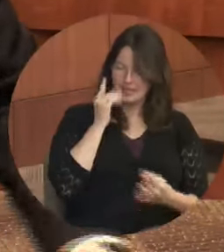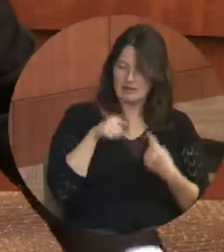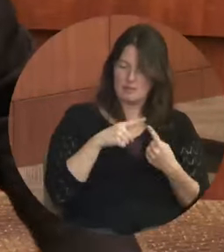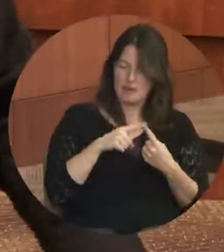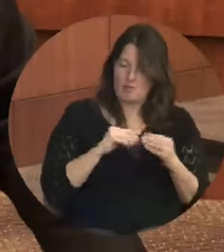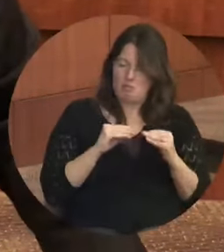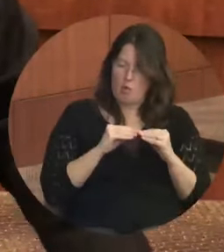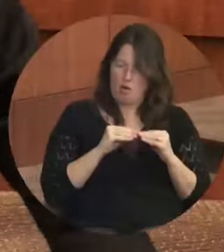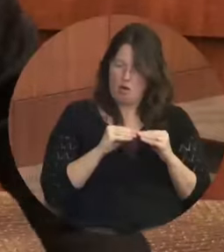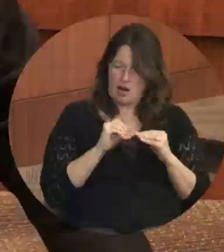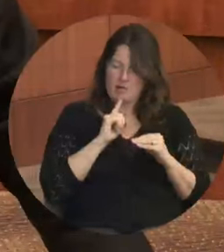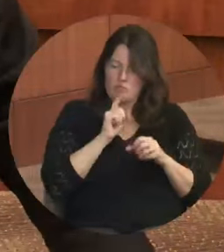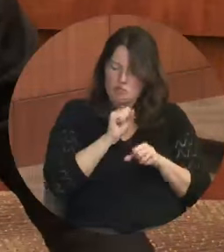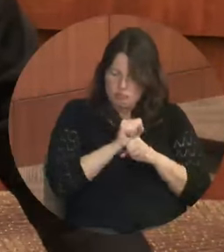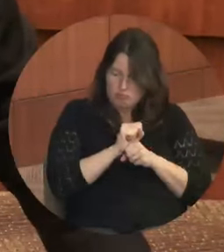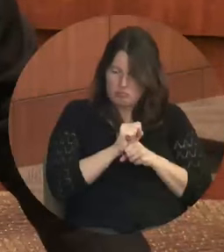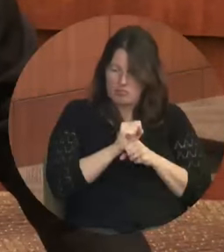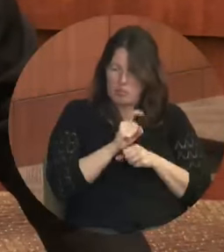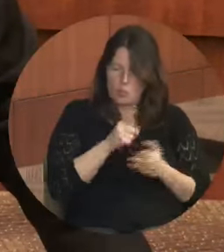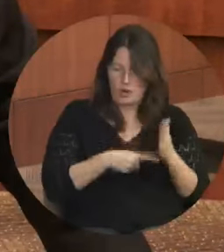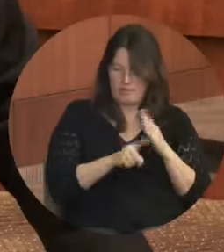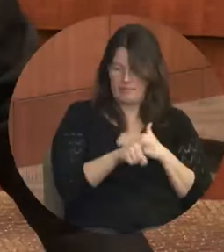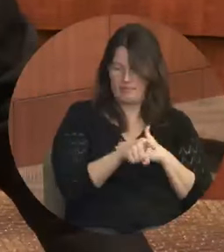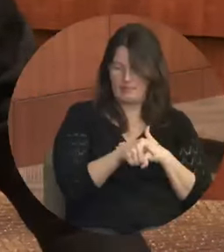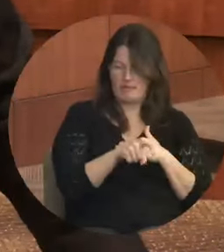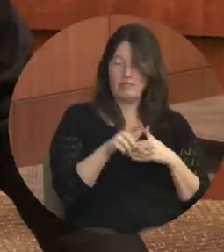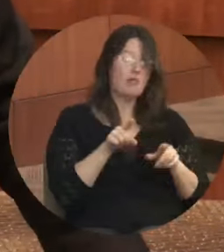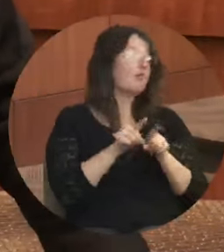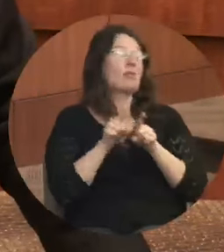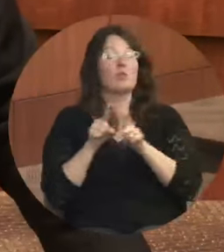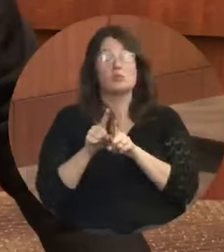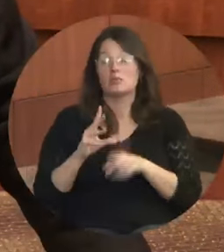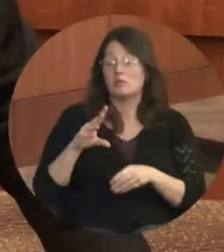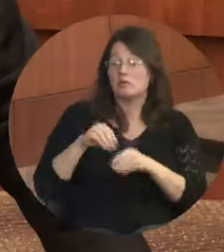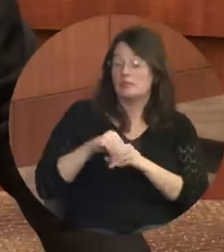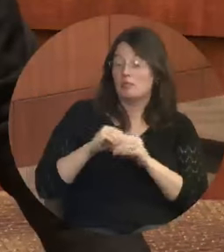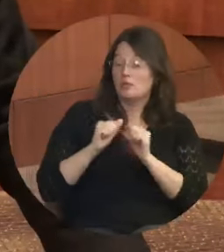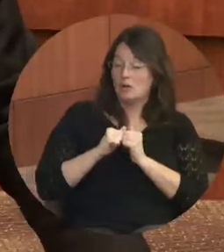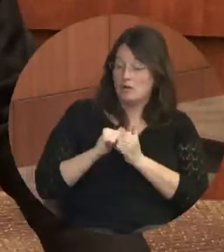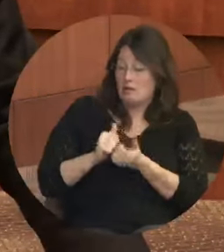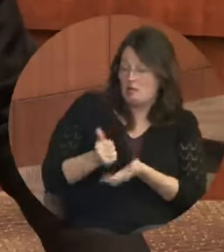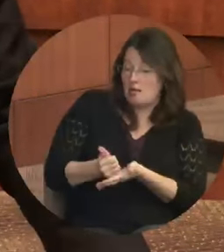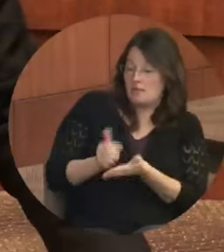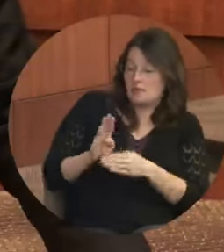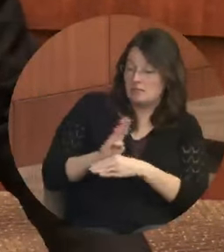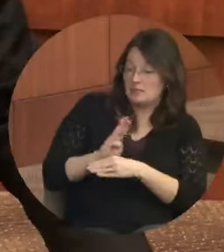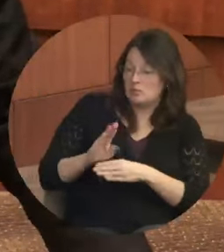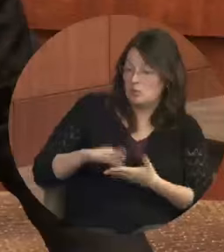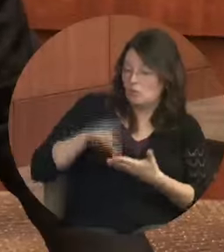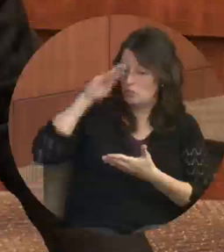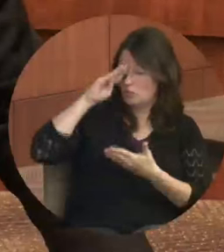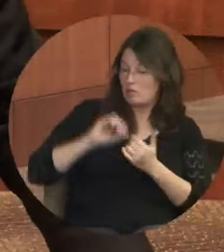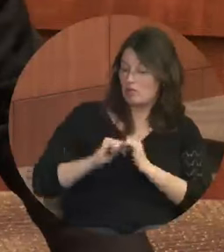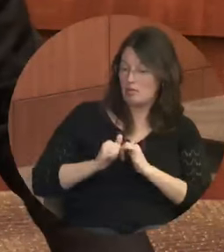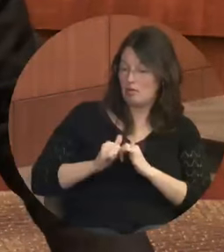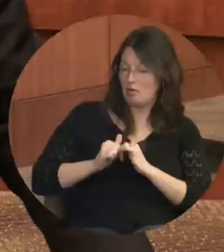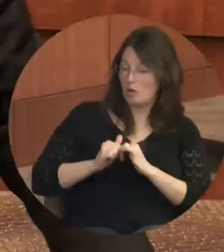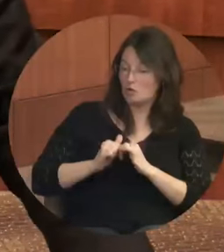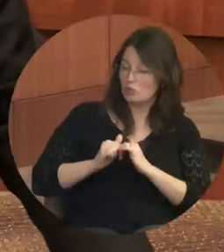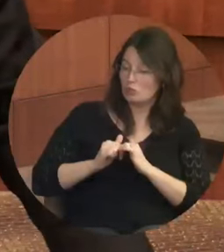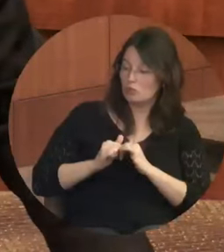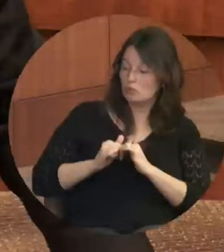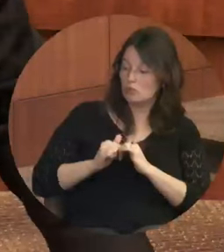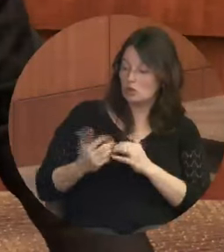buying. Uh, we also want to get involved and help those businesses learn how to, uh, get on